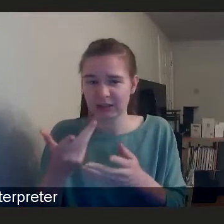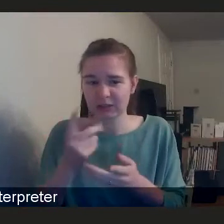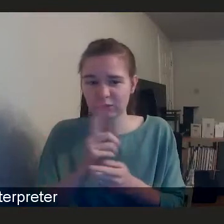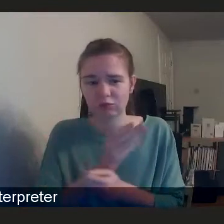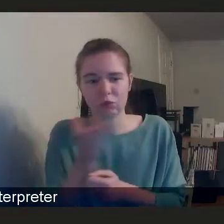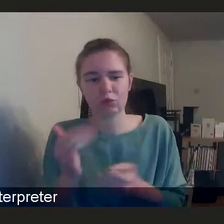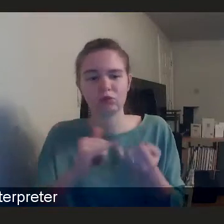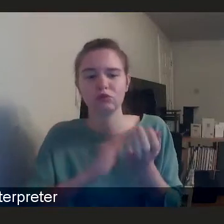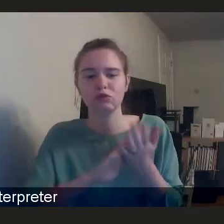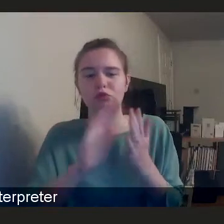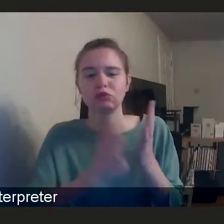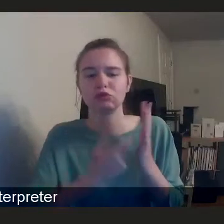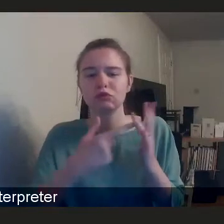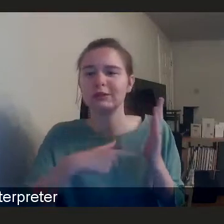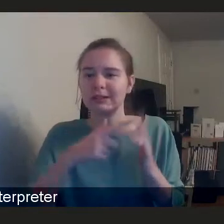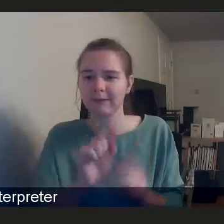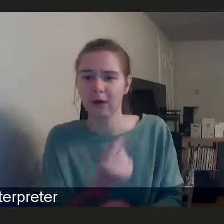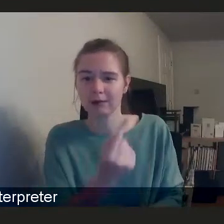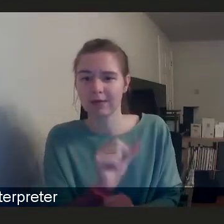Shruti first and then Mark?